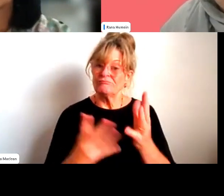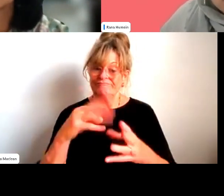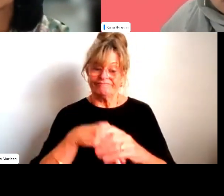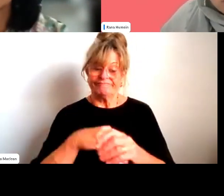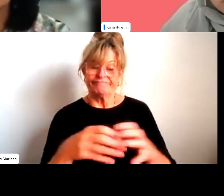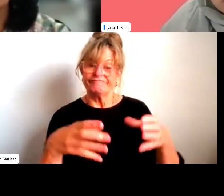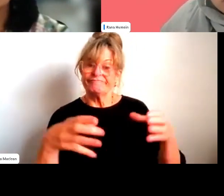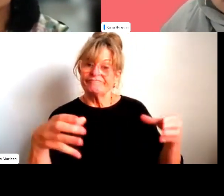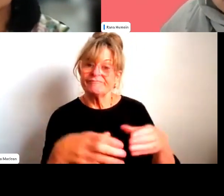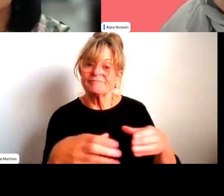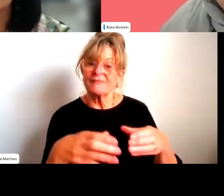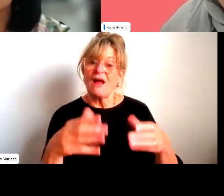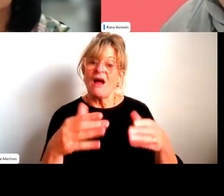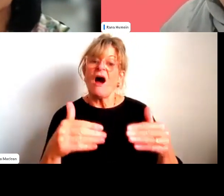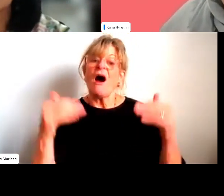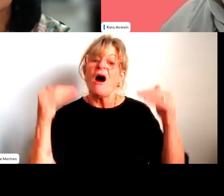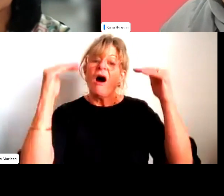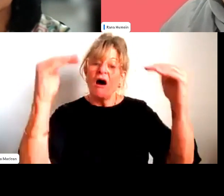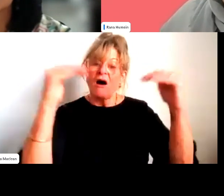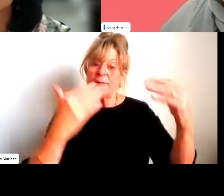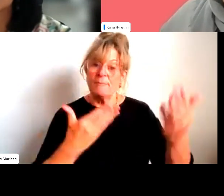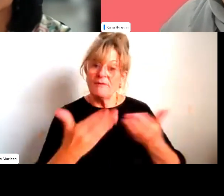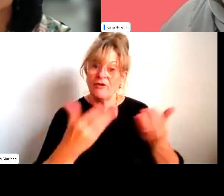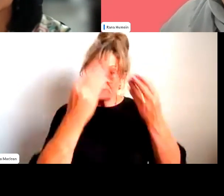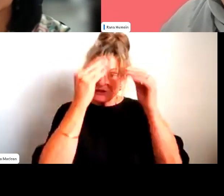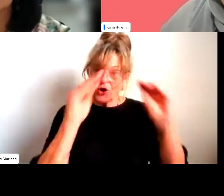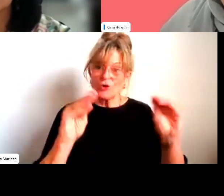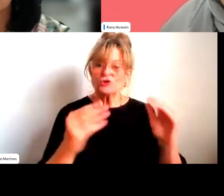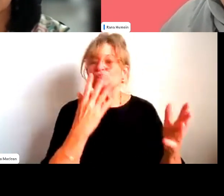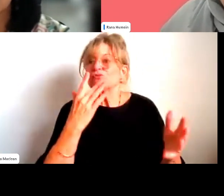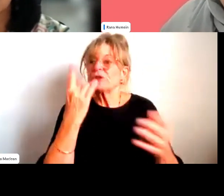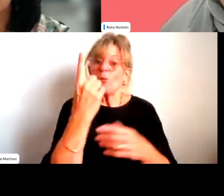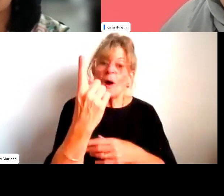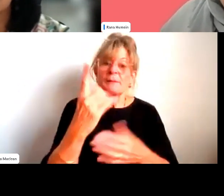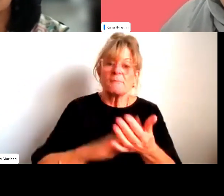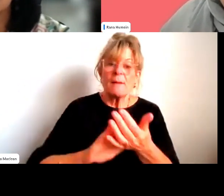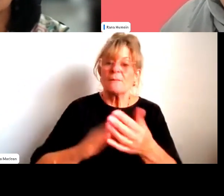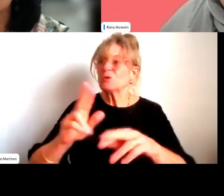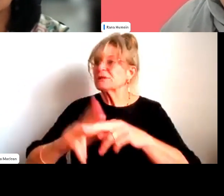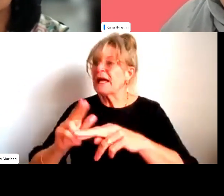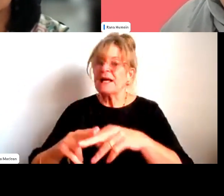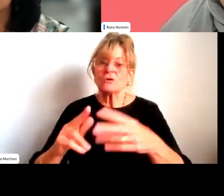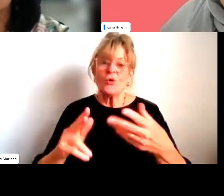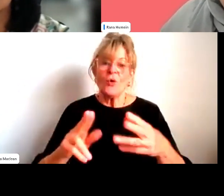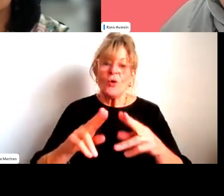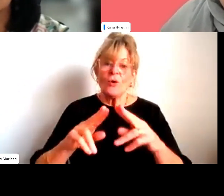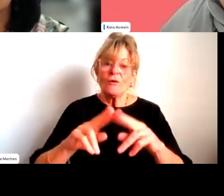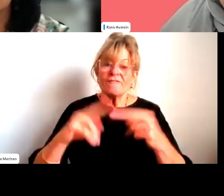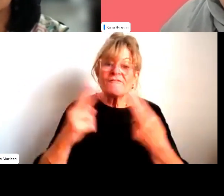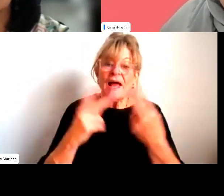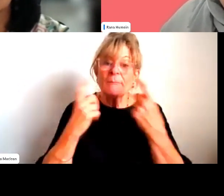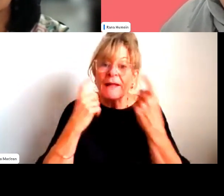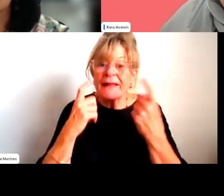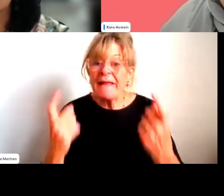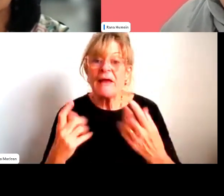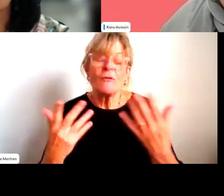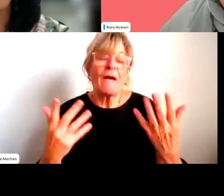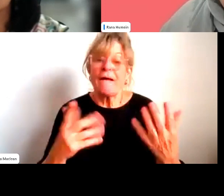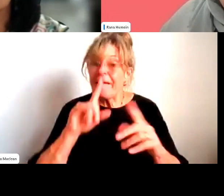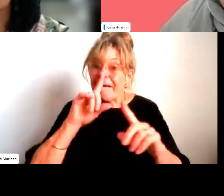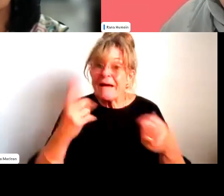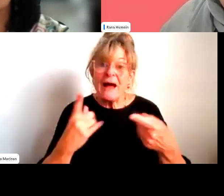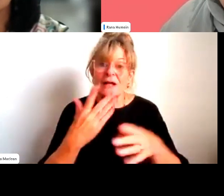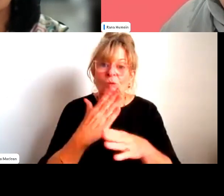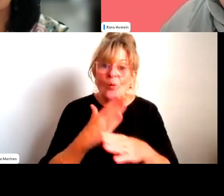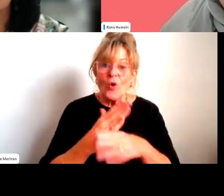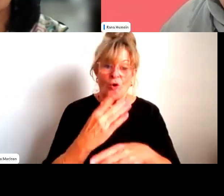community level that if mom, if one mom or dad or, um, carer or family member can't do it one day, you don't have to commit to a whole